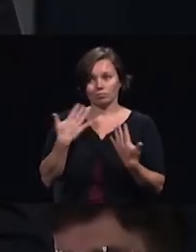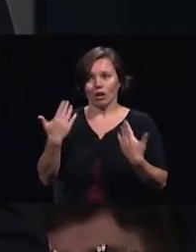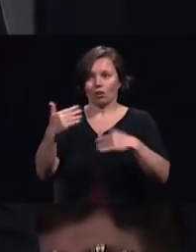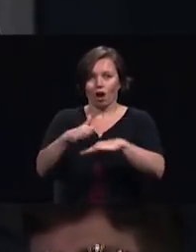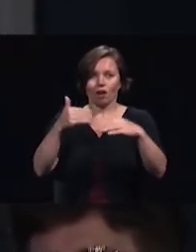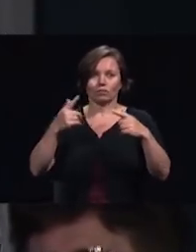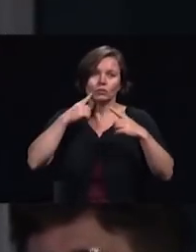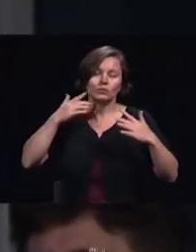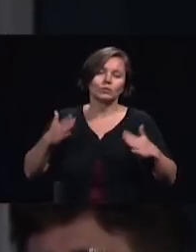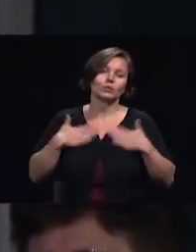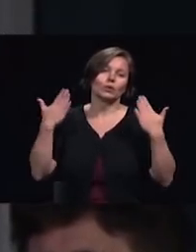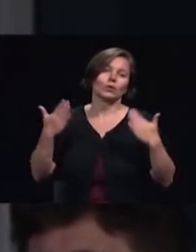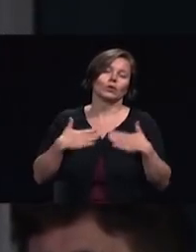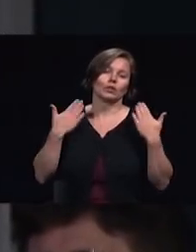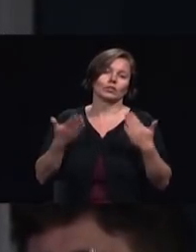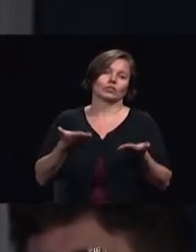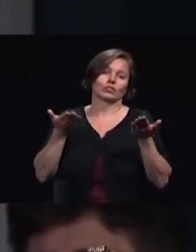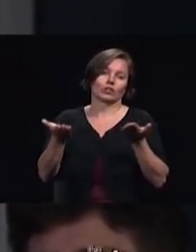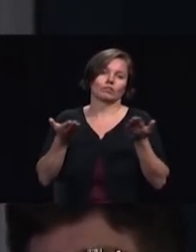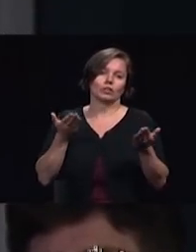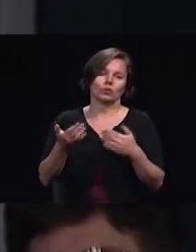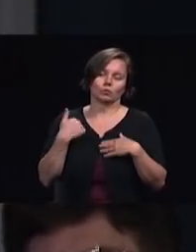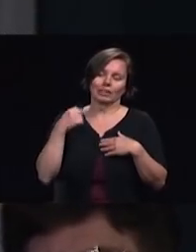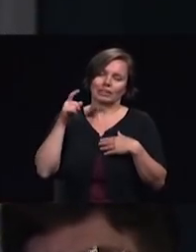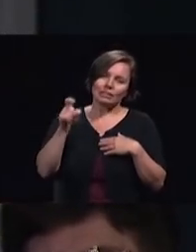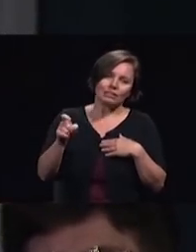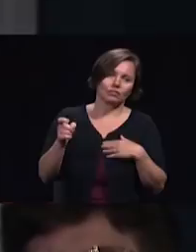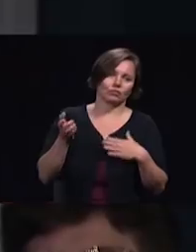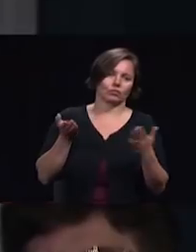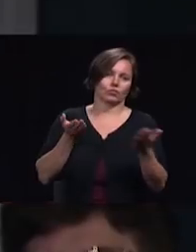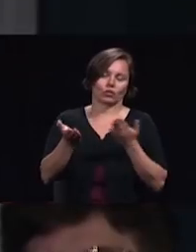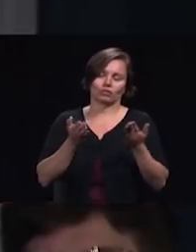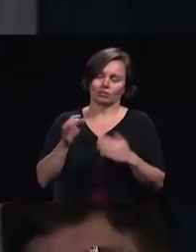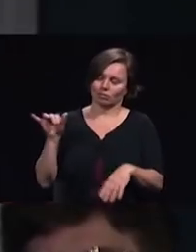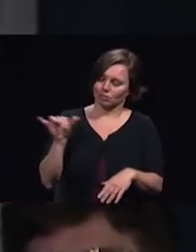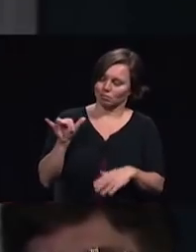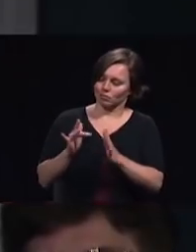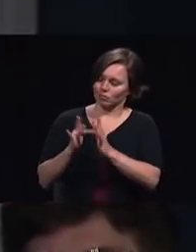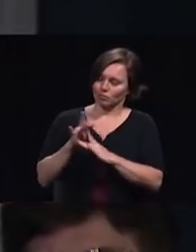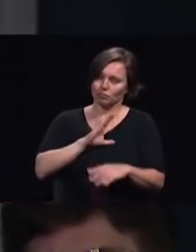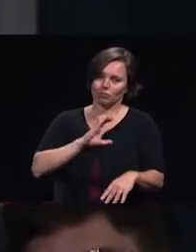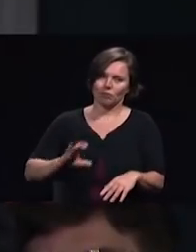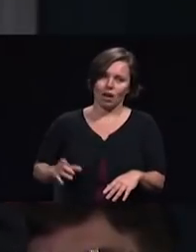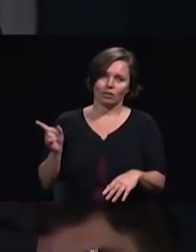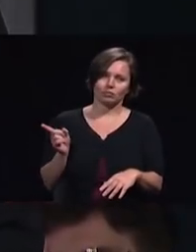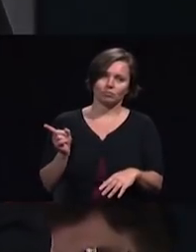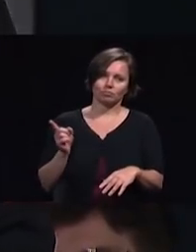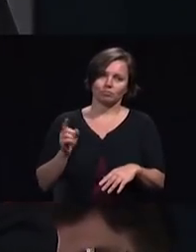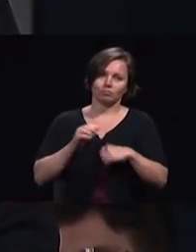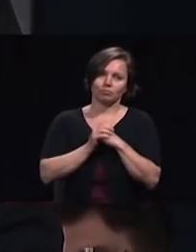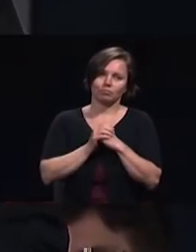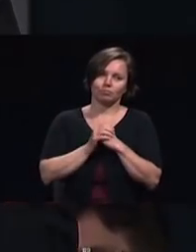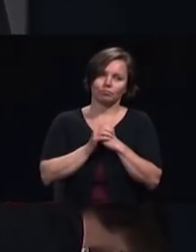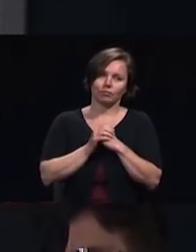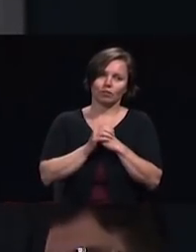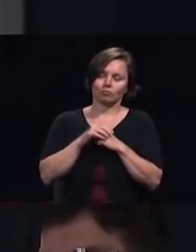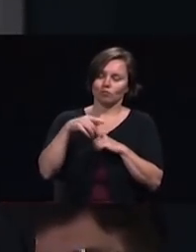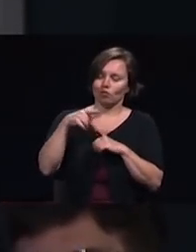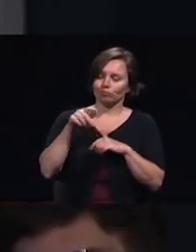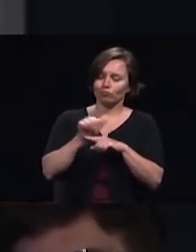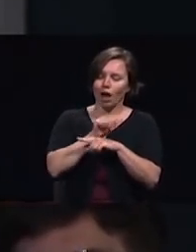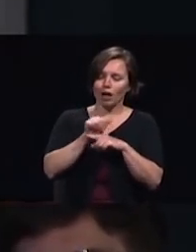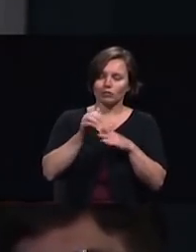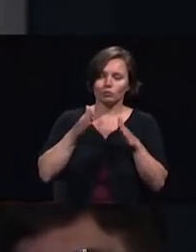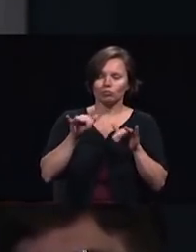we need to serve like Christ did in holistic ongoing ways we need to unleash the creativity of our young people as they're